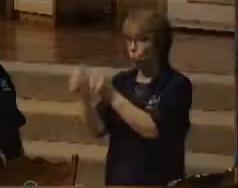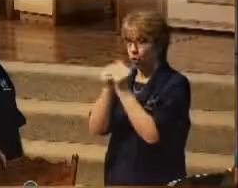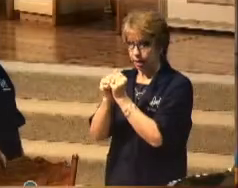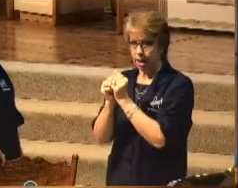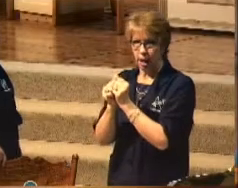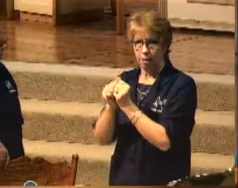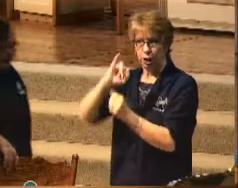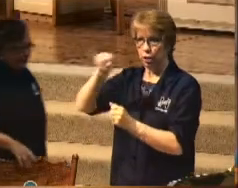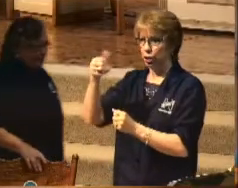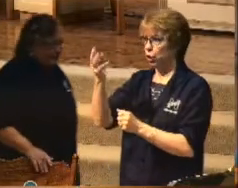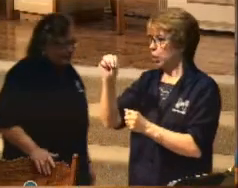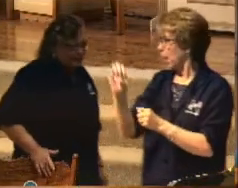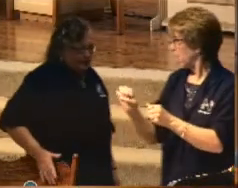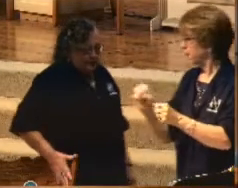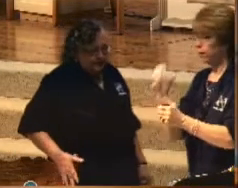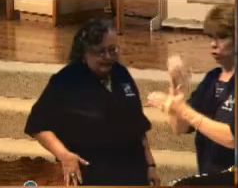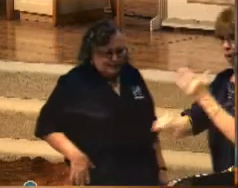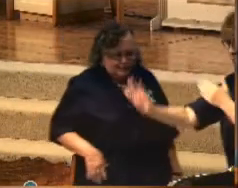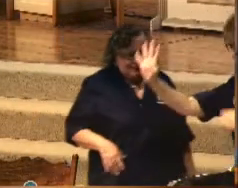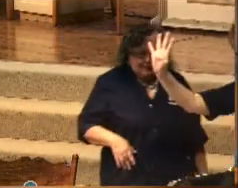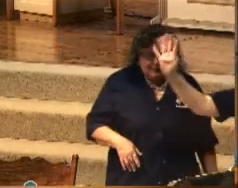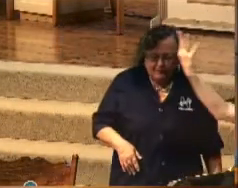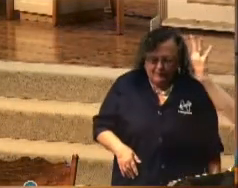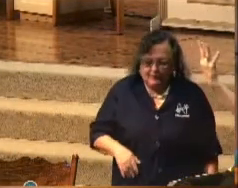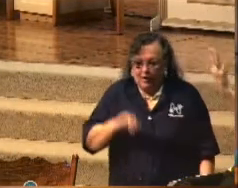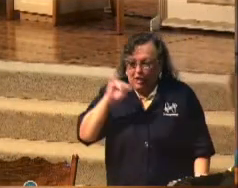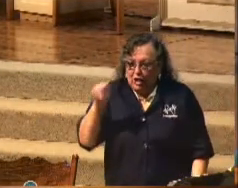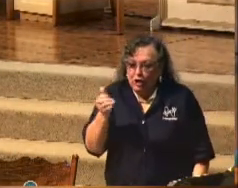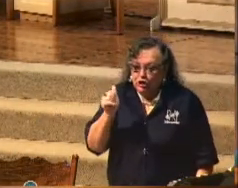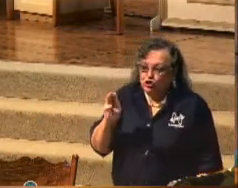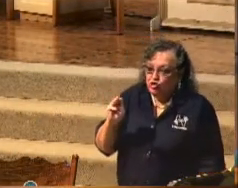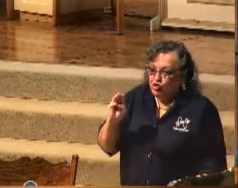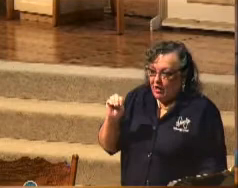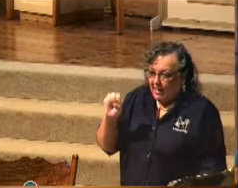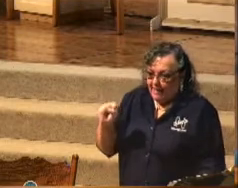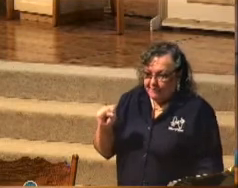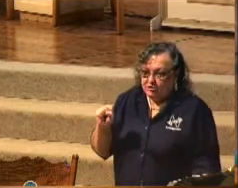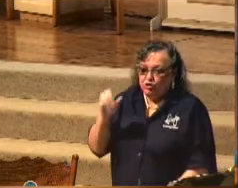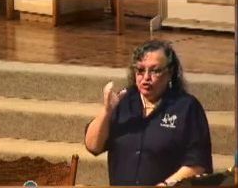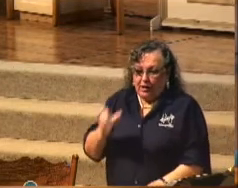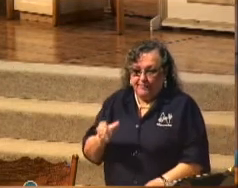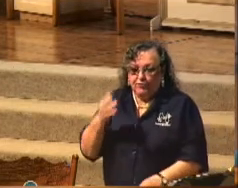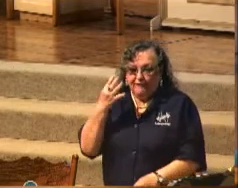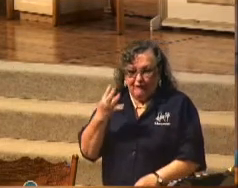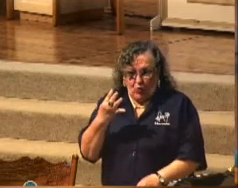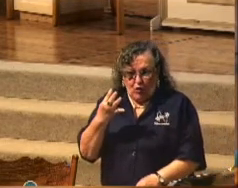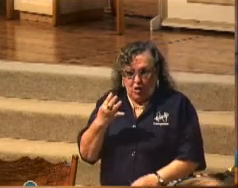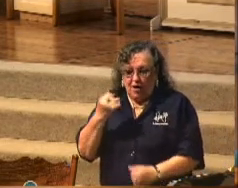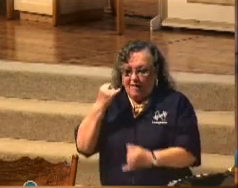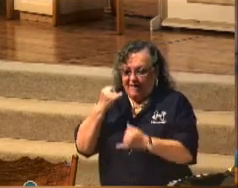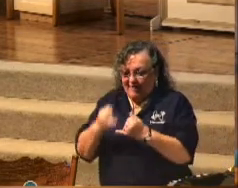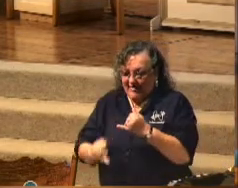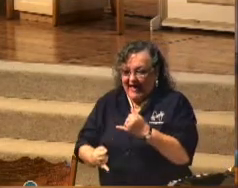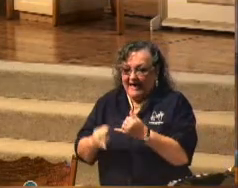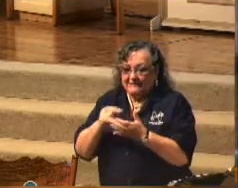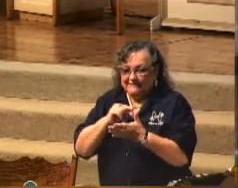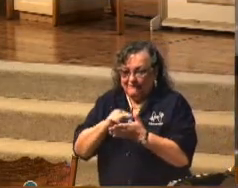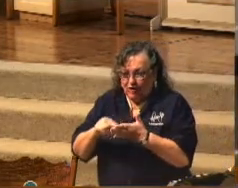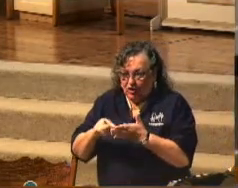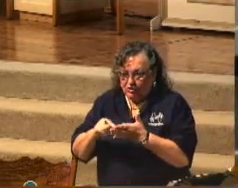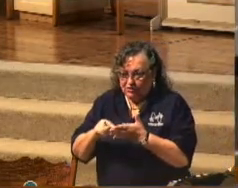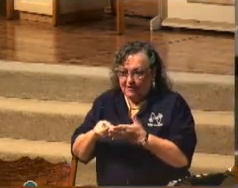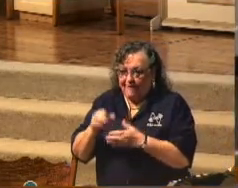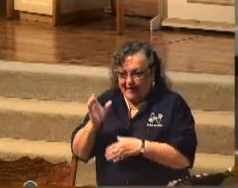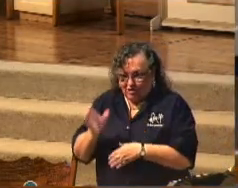James chapter 4, we'll look at the last verse of the chapter. The Bible says, and this is the